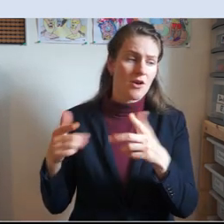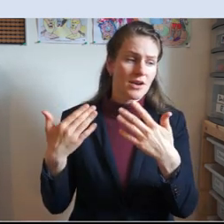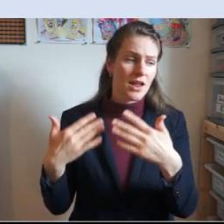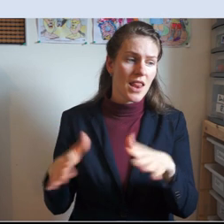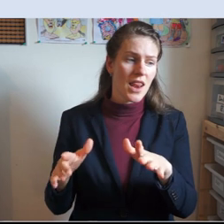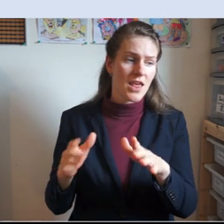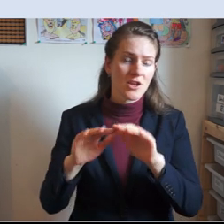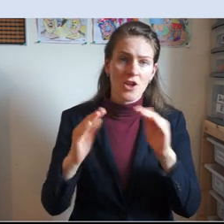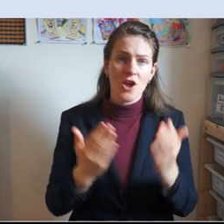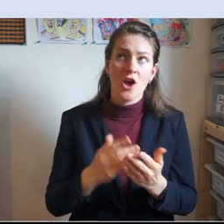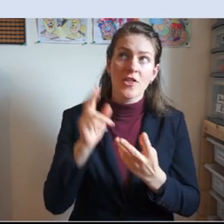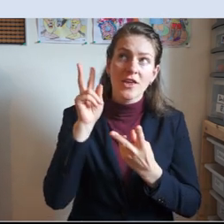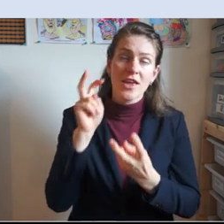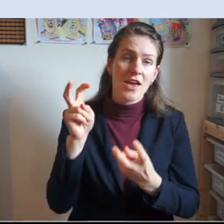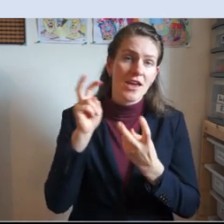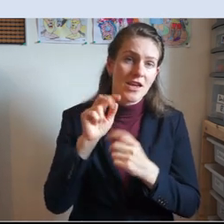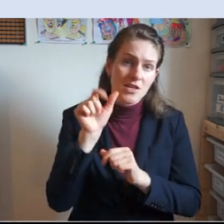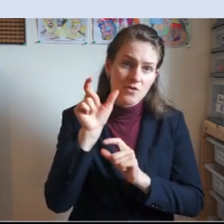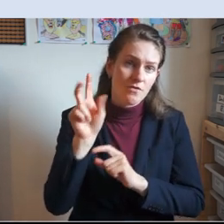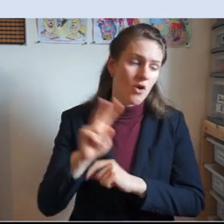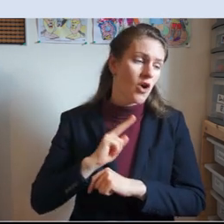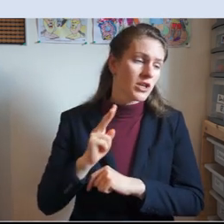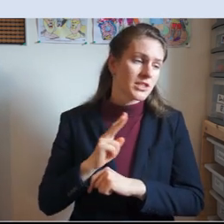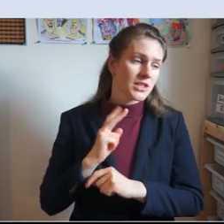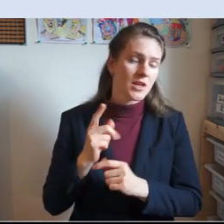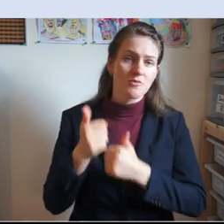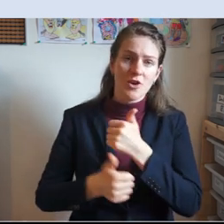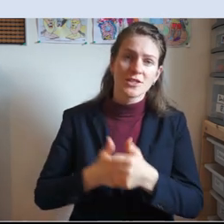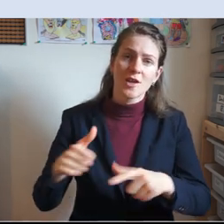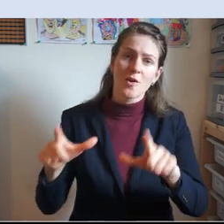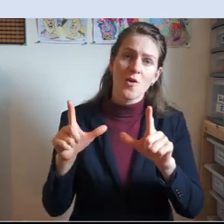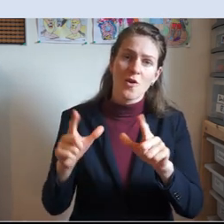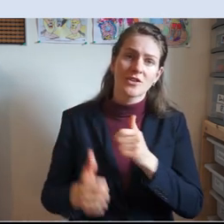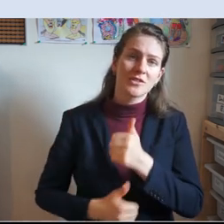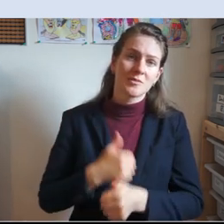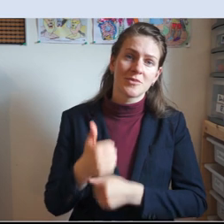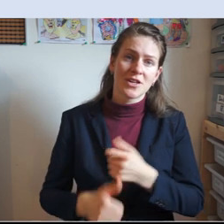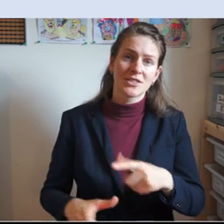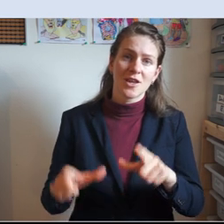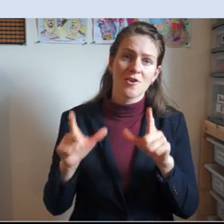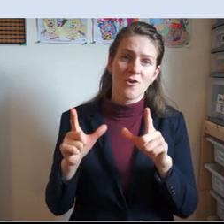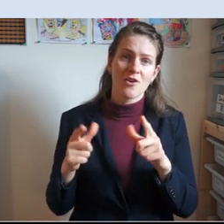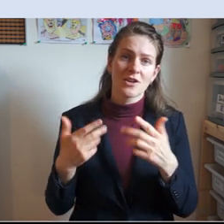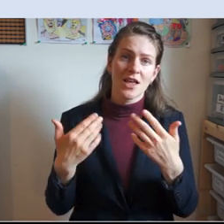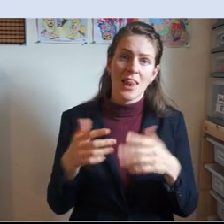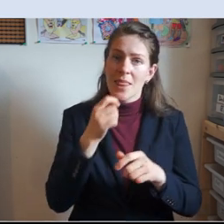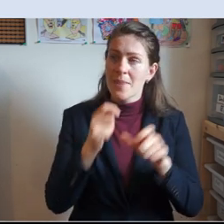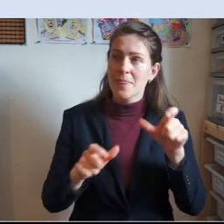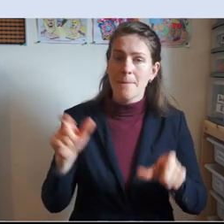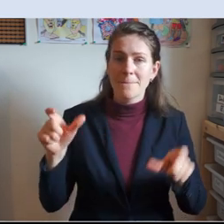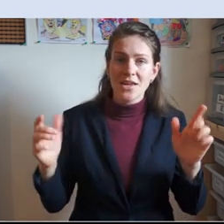the world hear His voice! Praise the Lord! Praise the Lord! Let the people